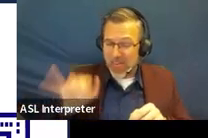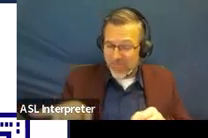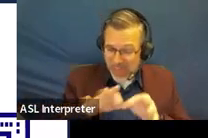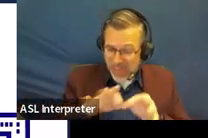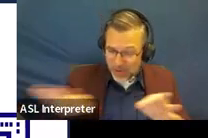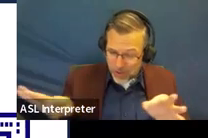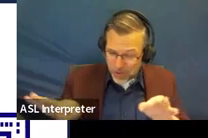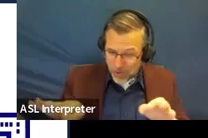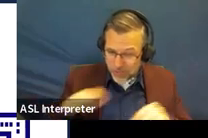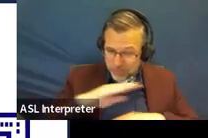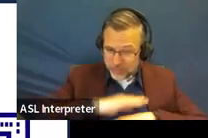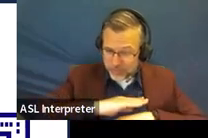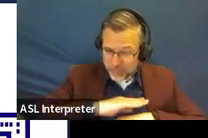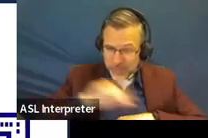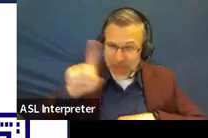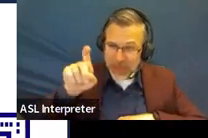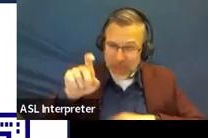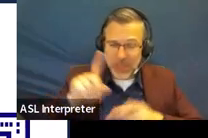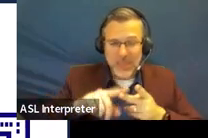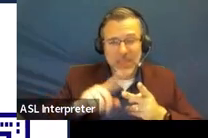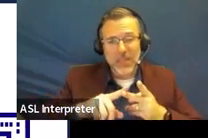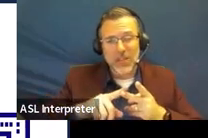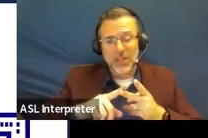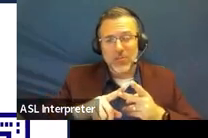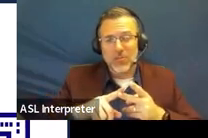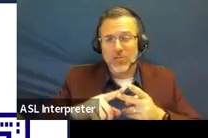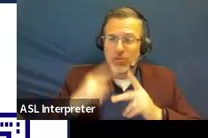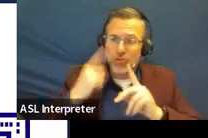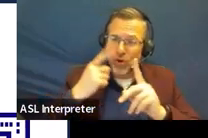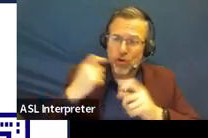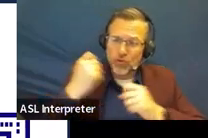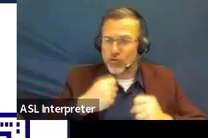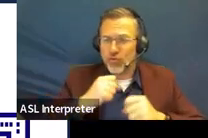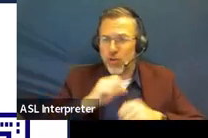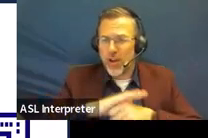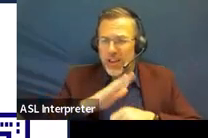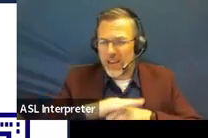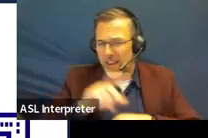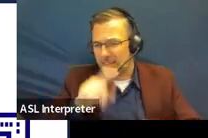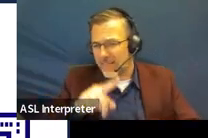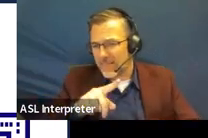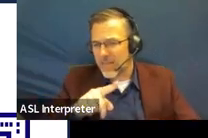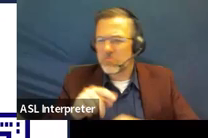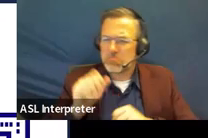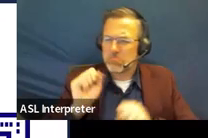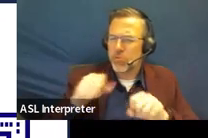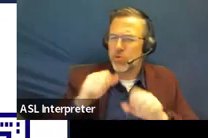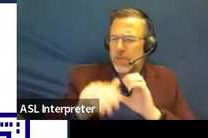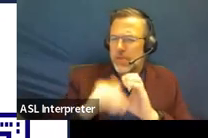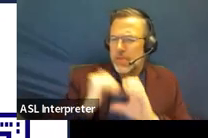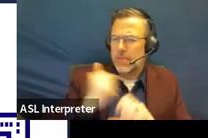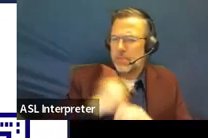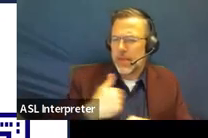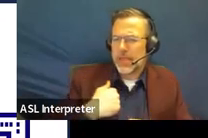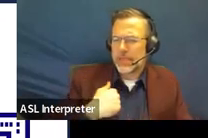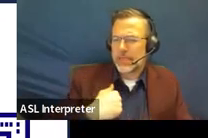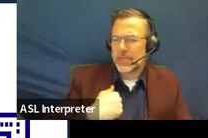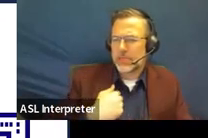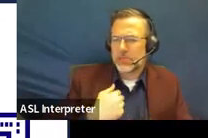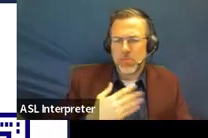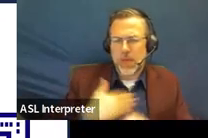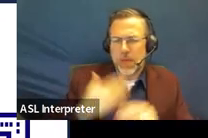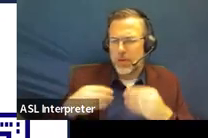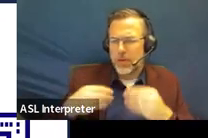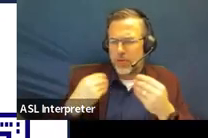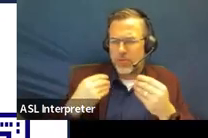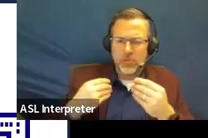enough? Um, is the alignment good? And you're, we're happy to take that in an email format, um, and give you feedback.